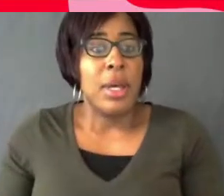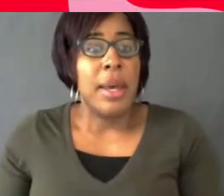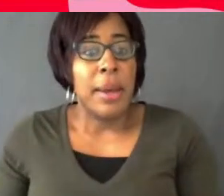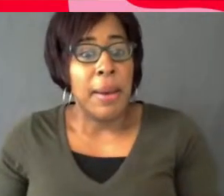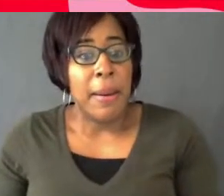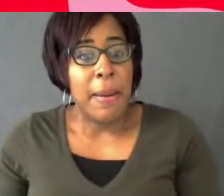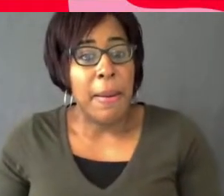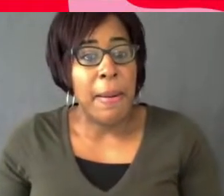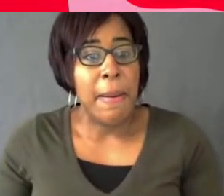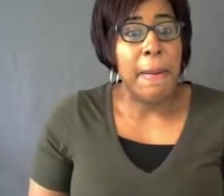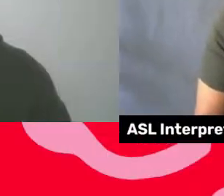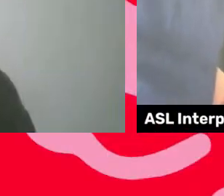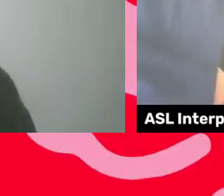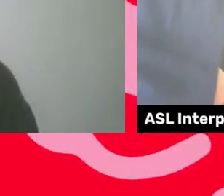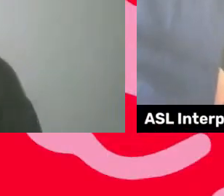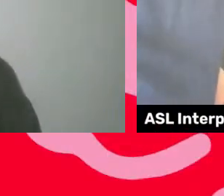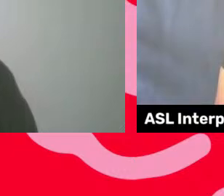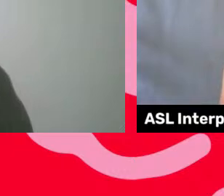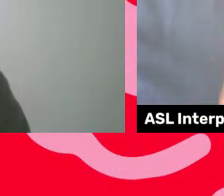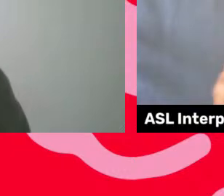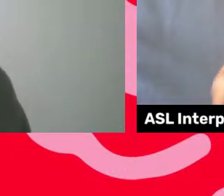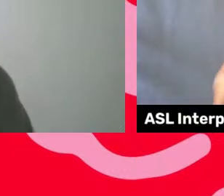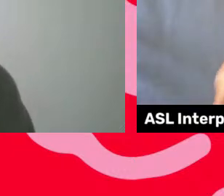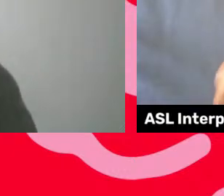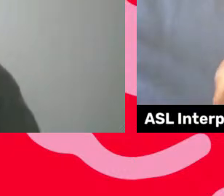Hi. Hey, Tiana. How are you?